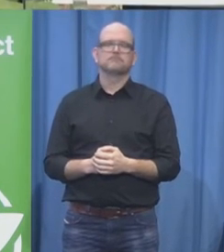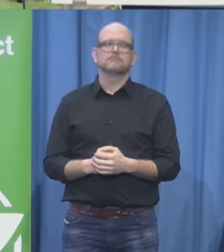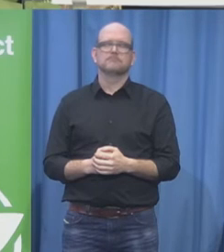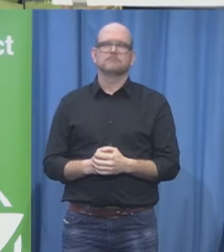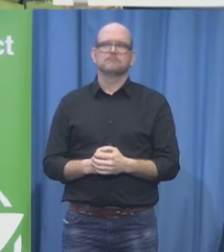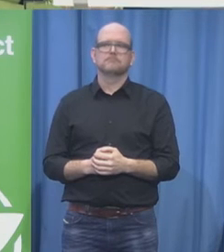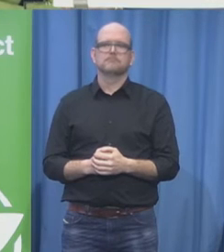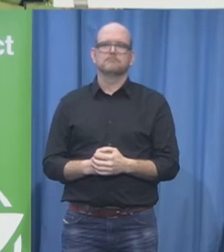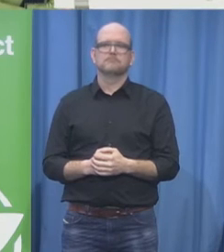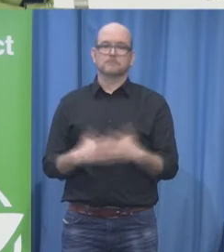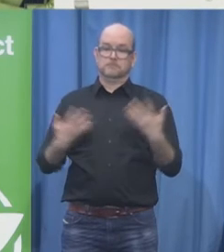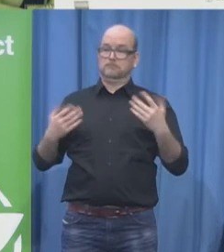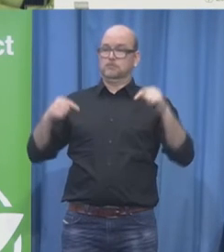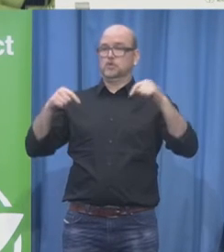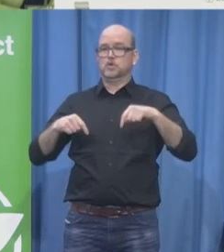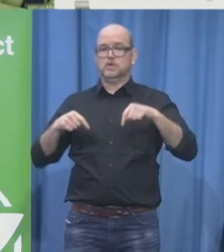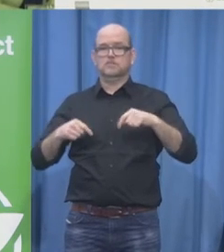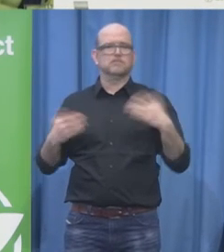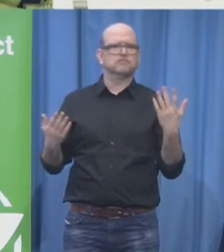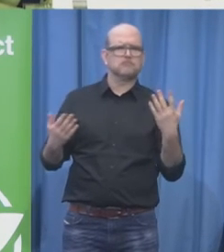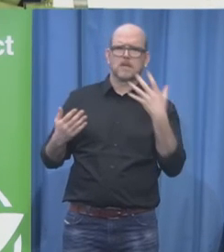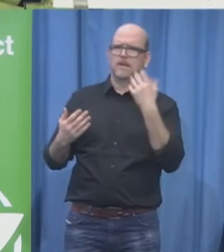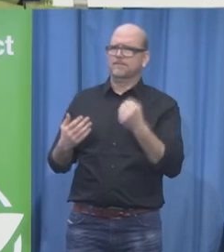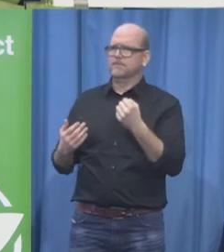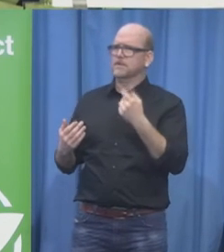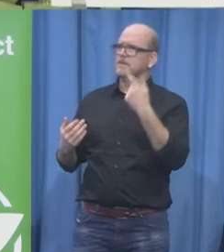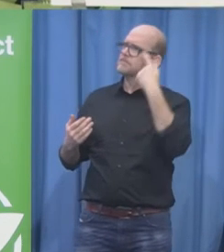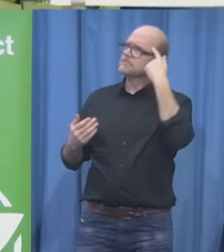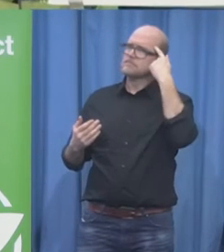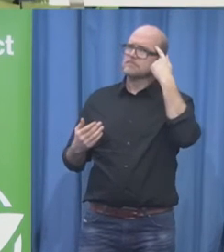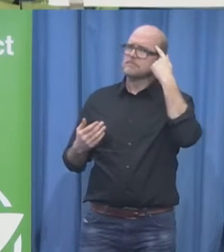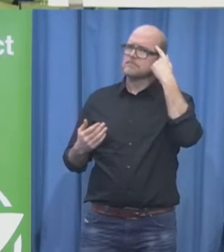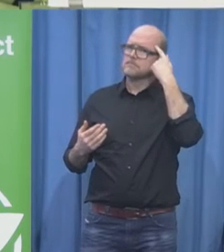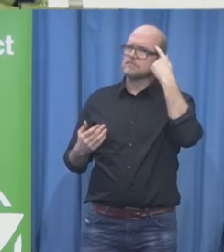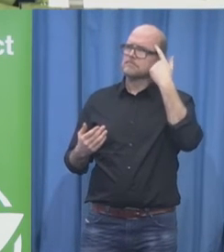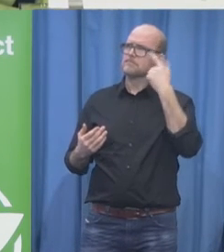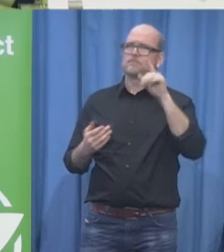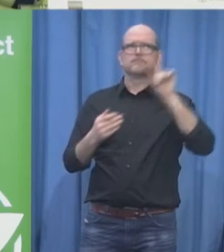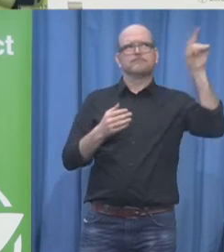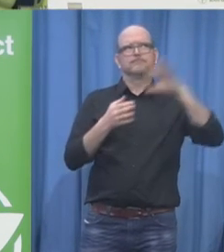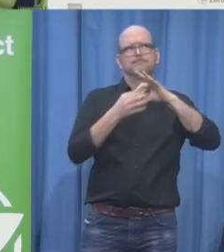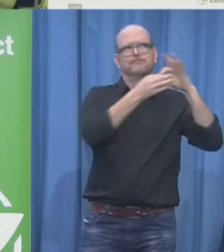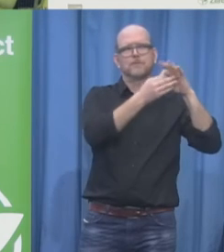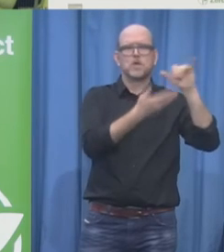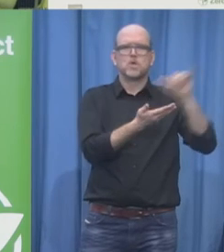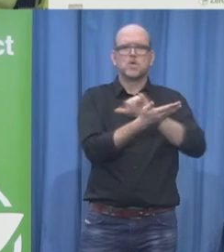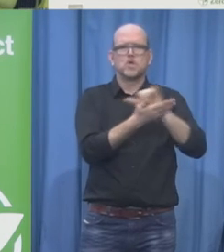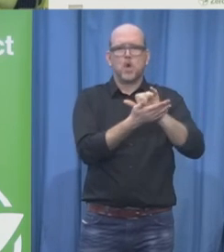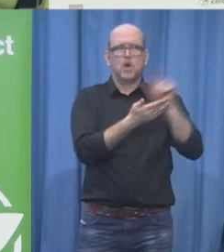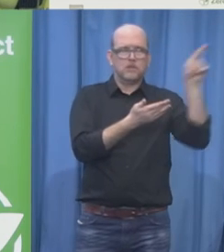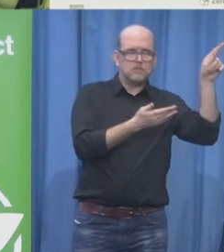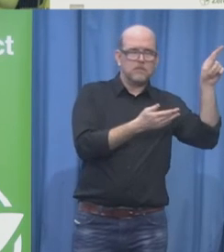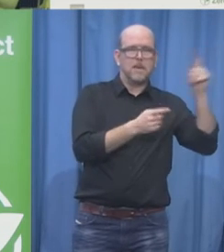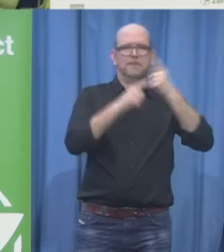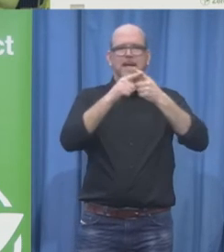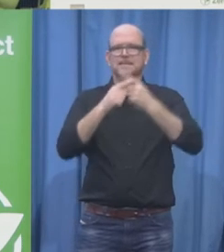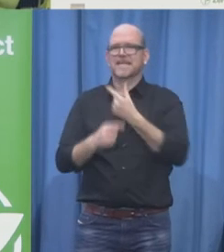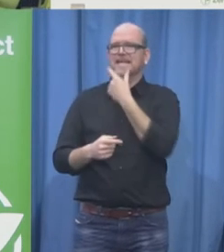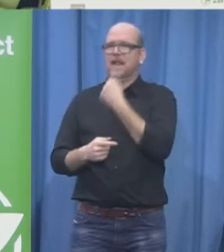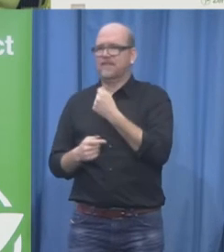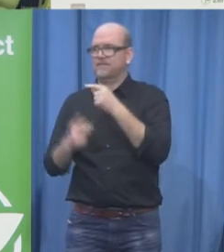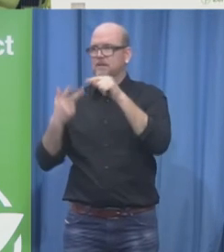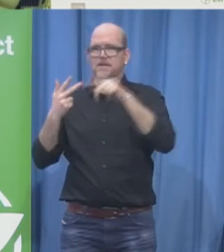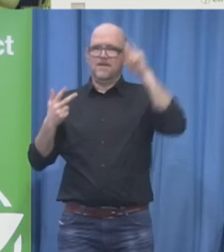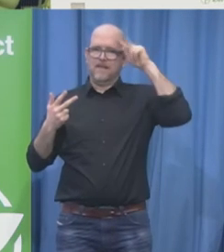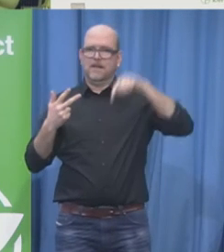Austrian permanent missions in New York and in Geneva have organized side events at the conference of state